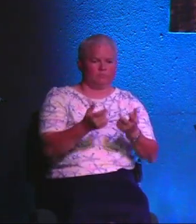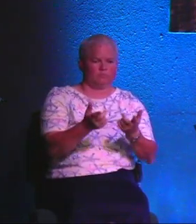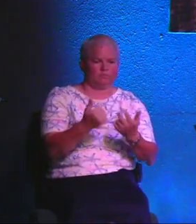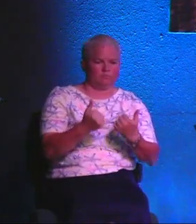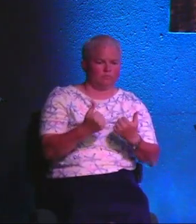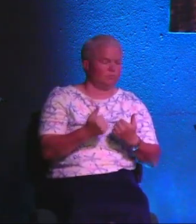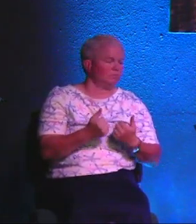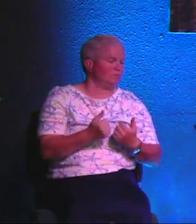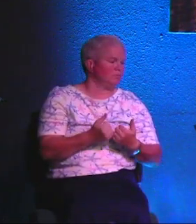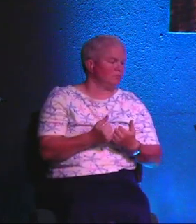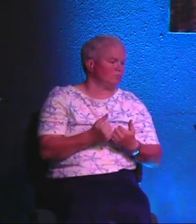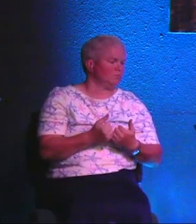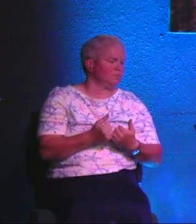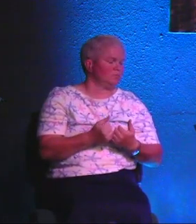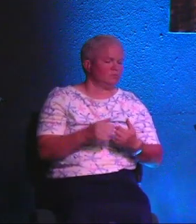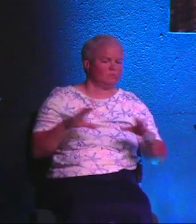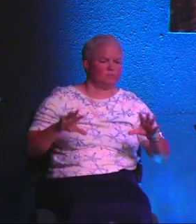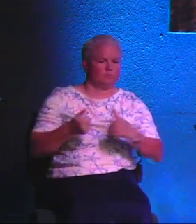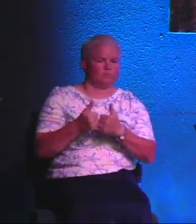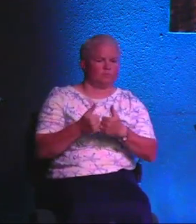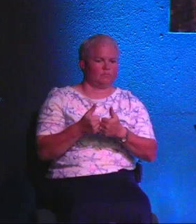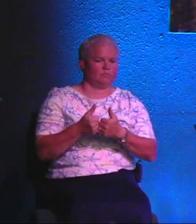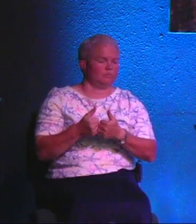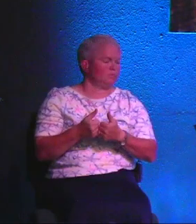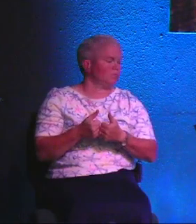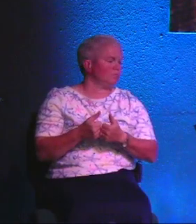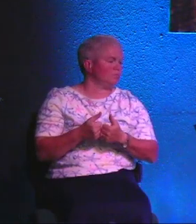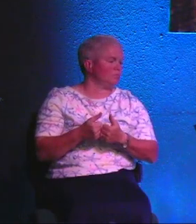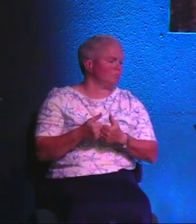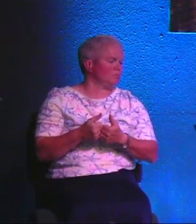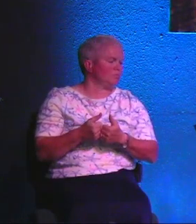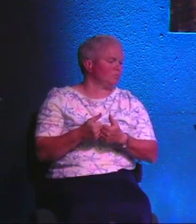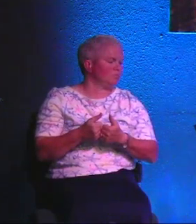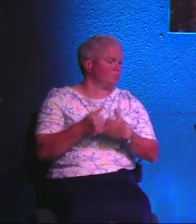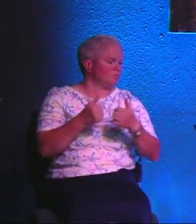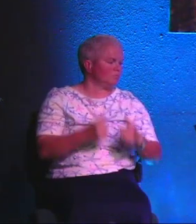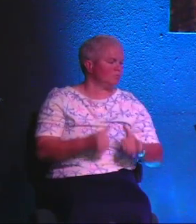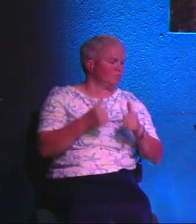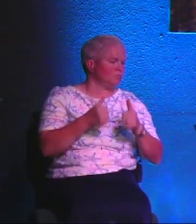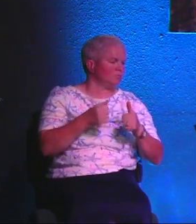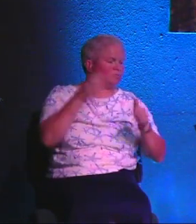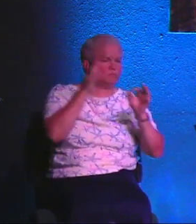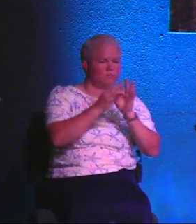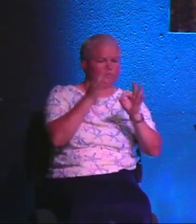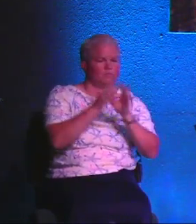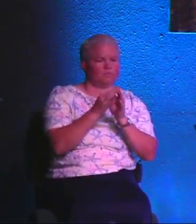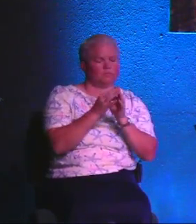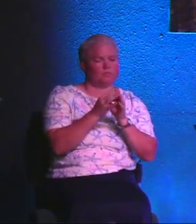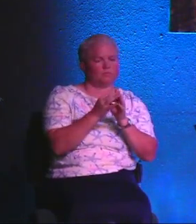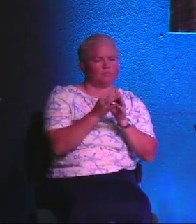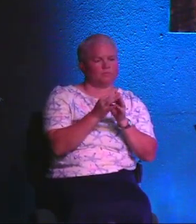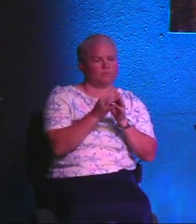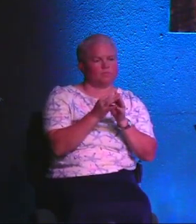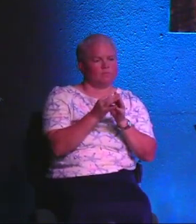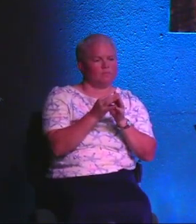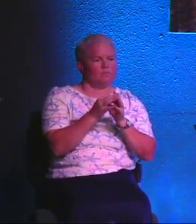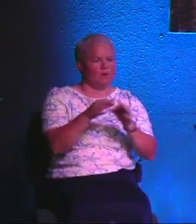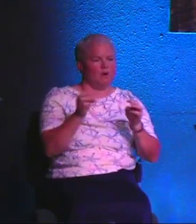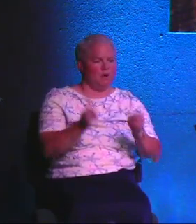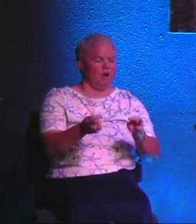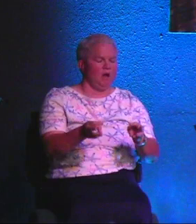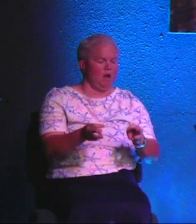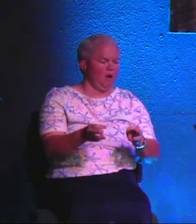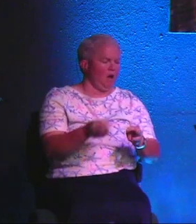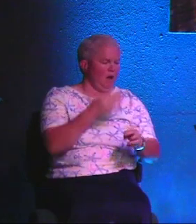to that realization and agreement that it's time to really begin to live out our faith in an active